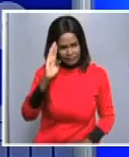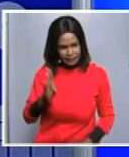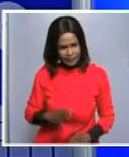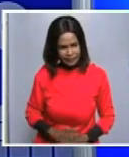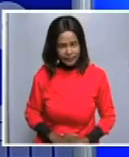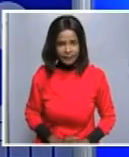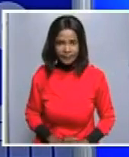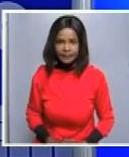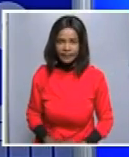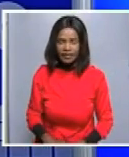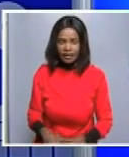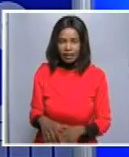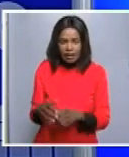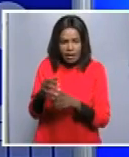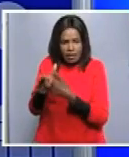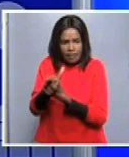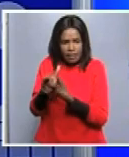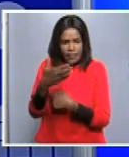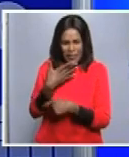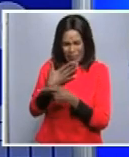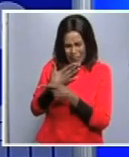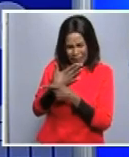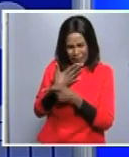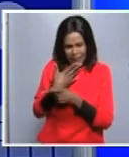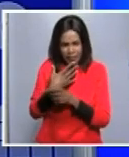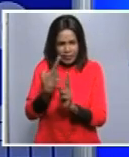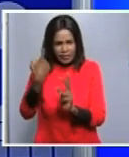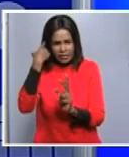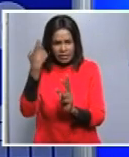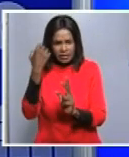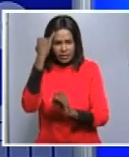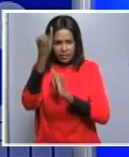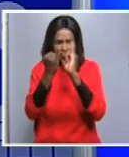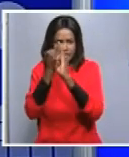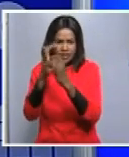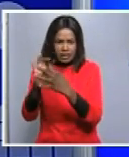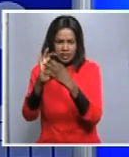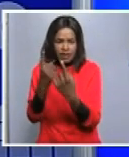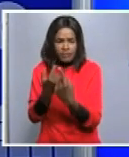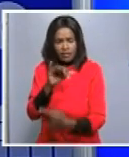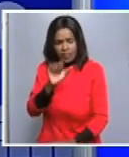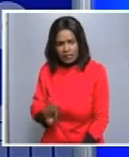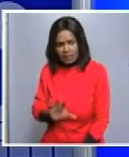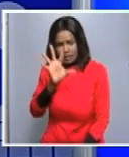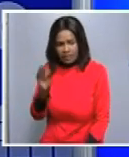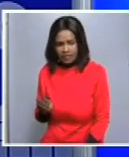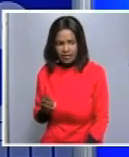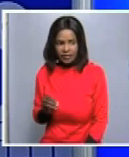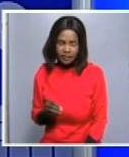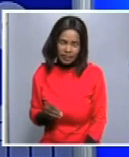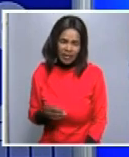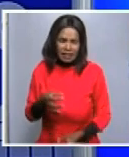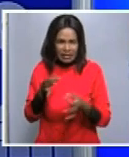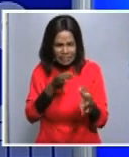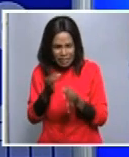international relations and cooperation of south africa um dr naledi pandor speaking to us about